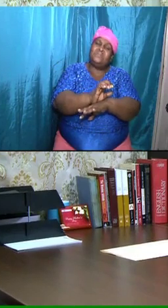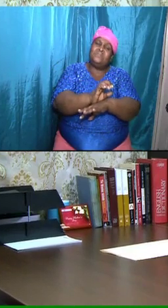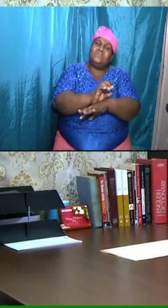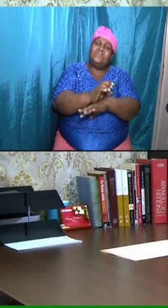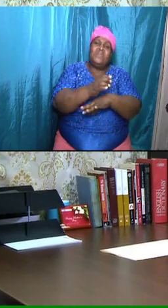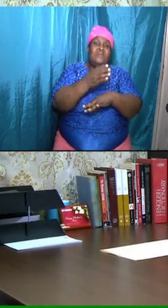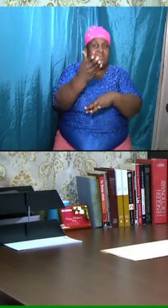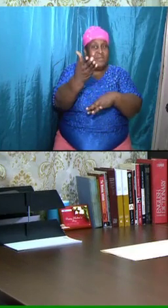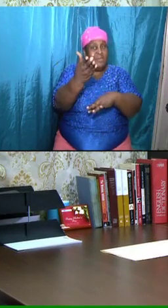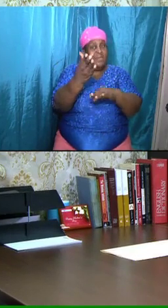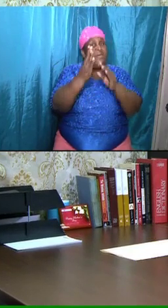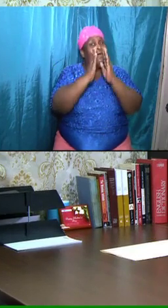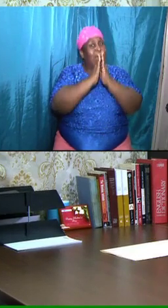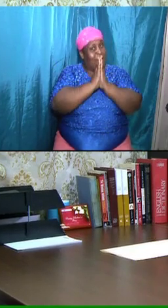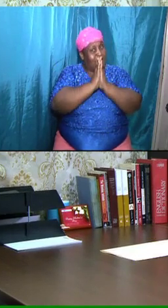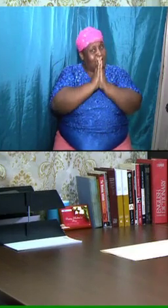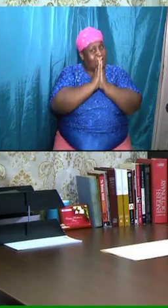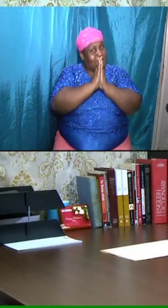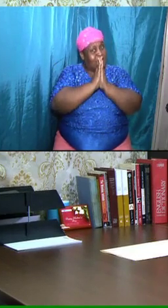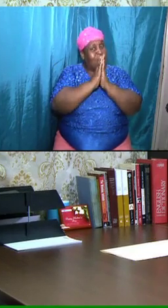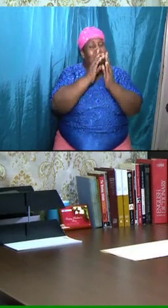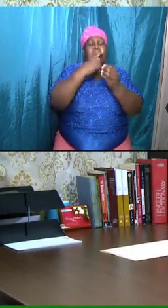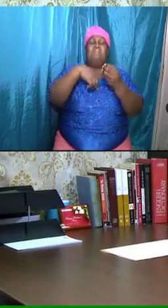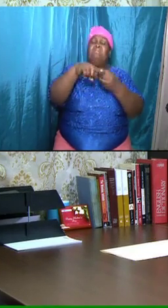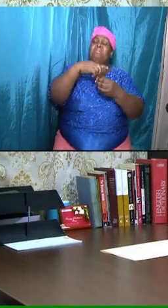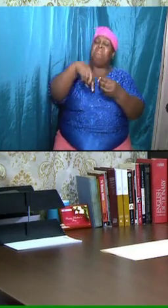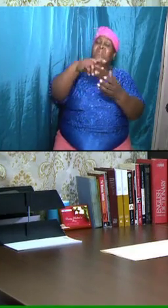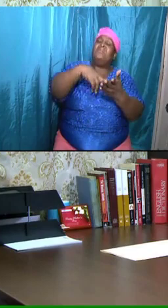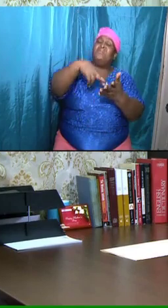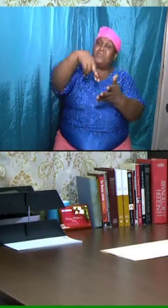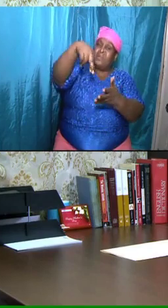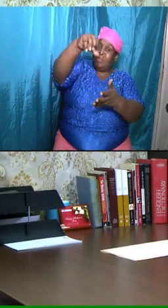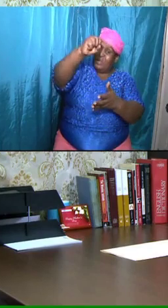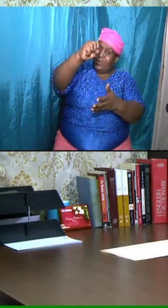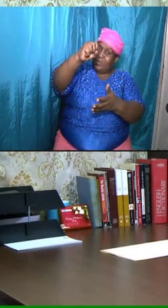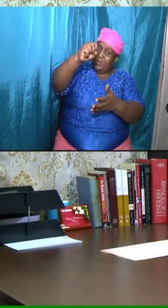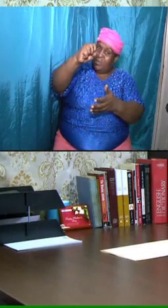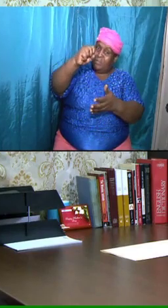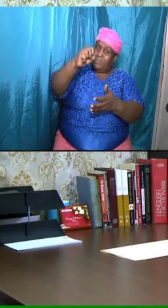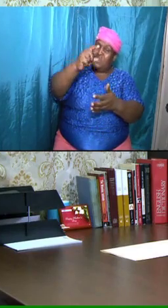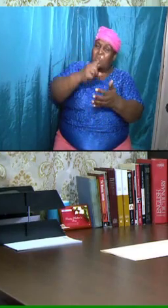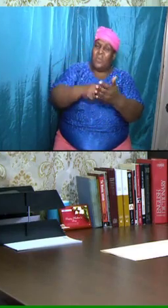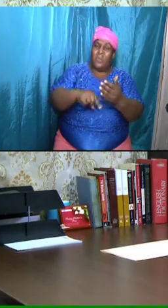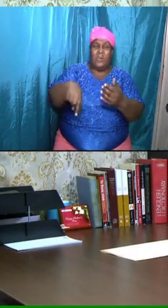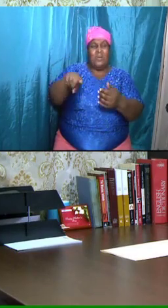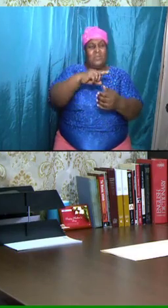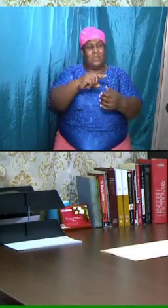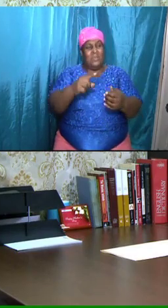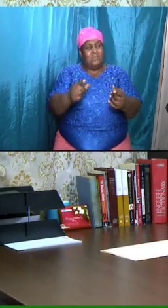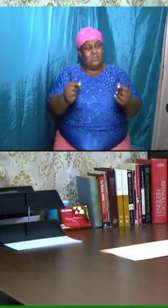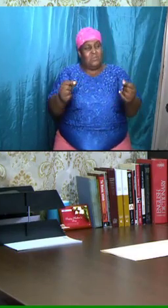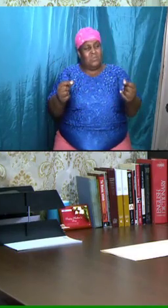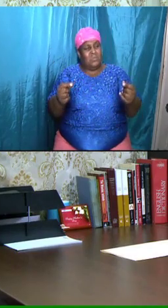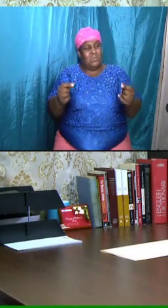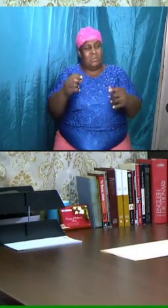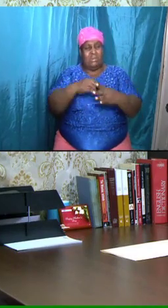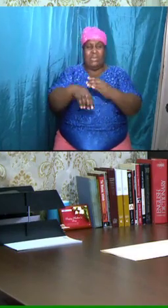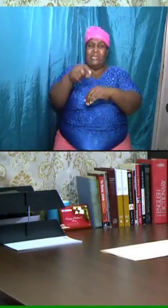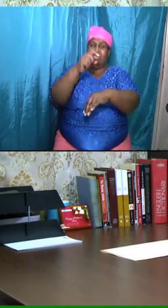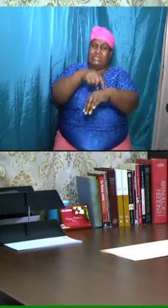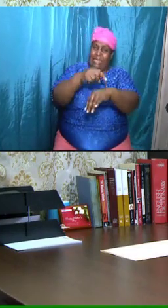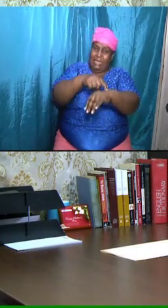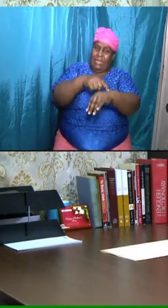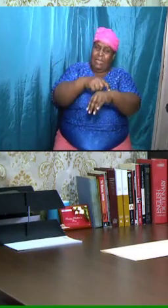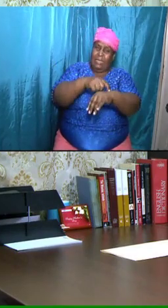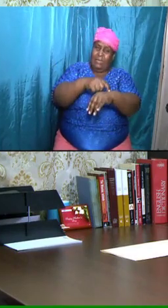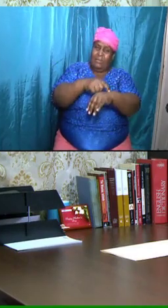They inquired about the rapture and what will we be doing during that period when we are there. Are we just going to